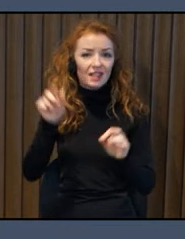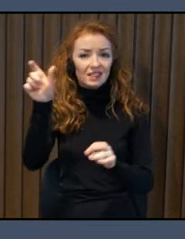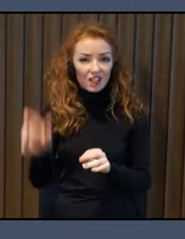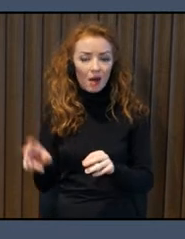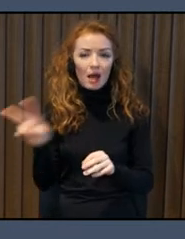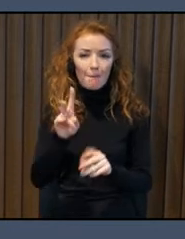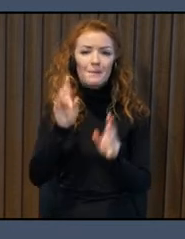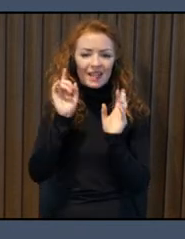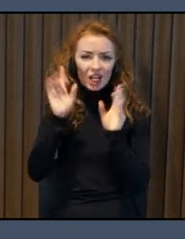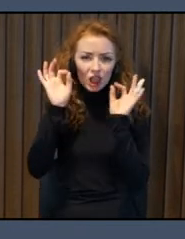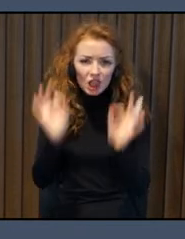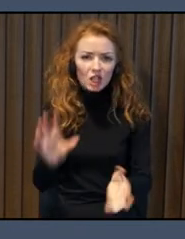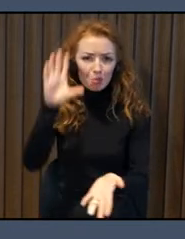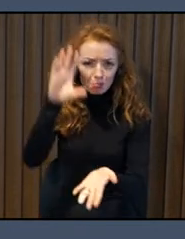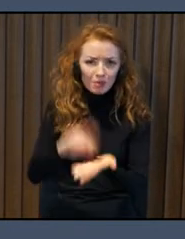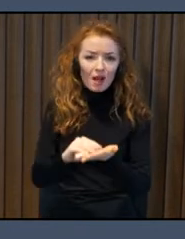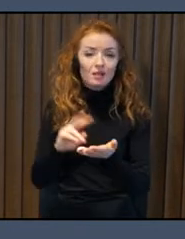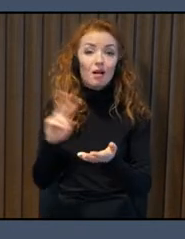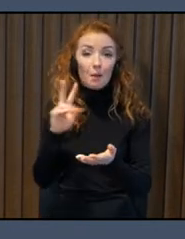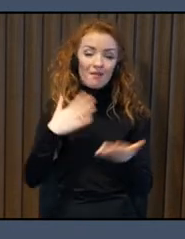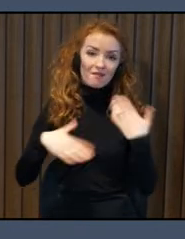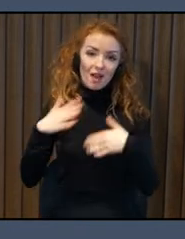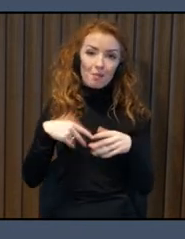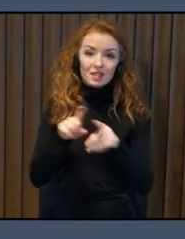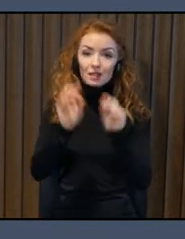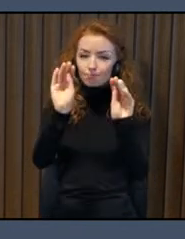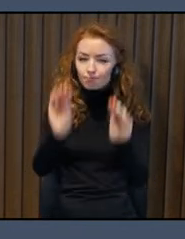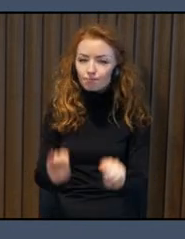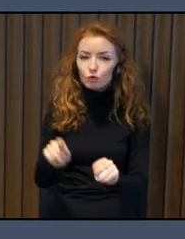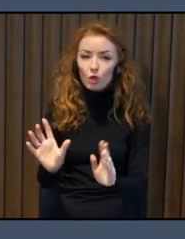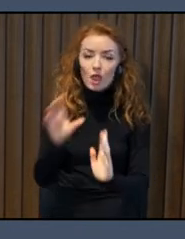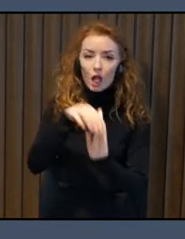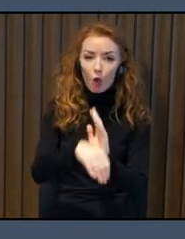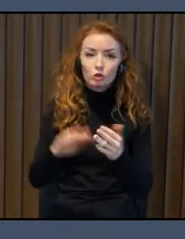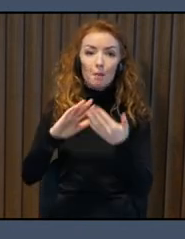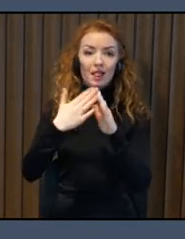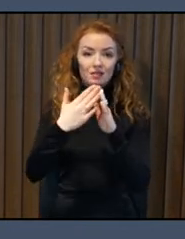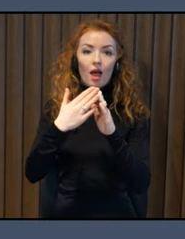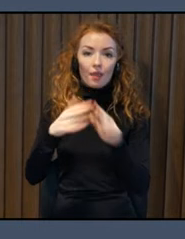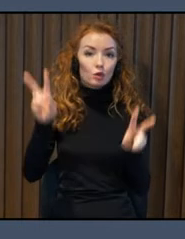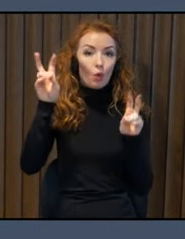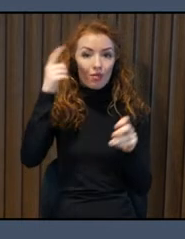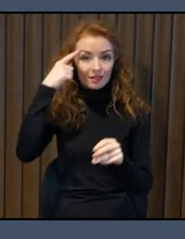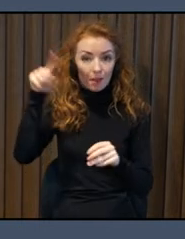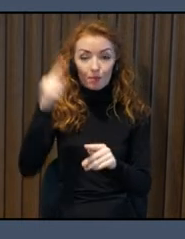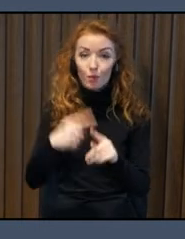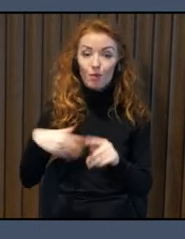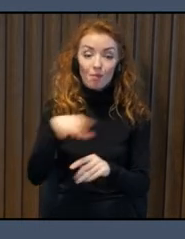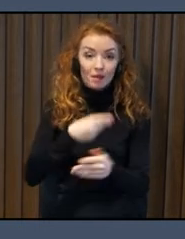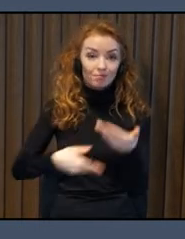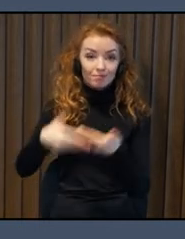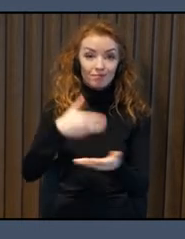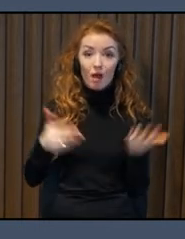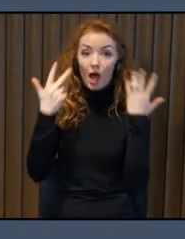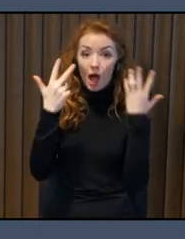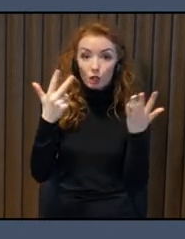We have tried to copy this concept that the planning and development department have into the other departments. have eight departments in this slide I'm